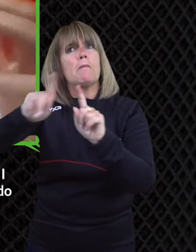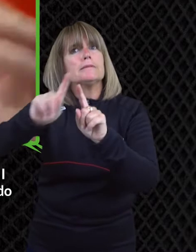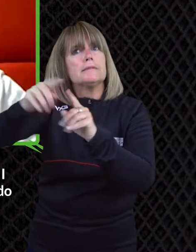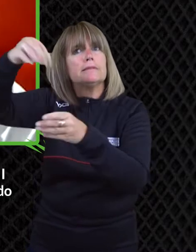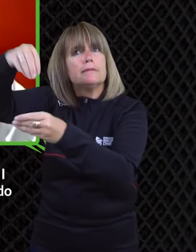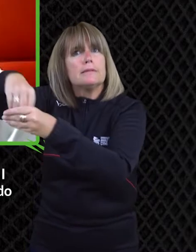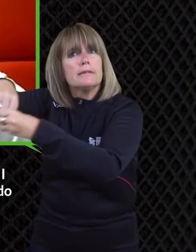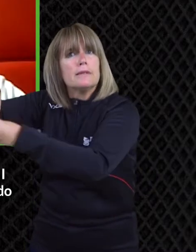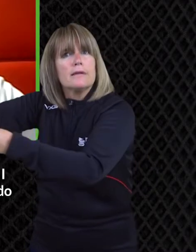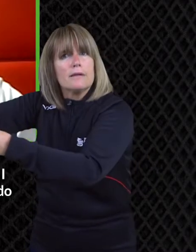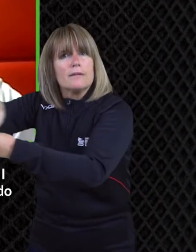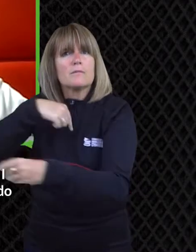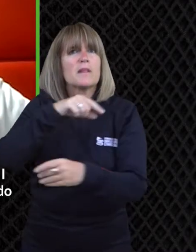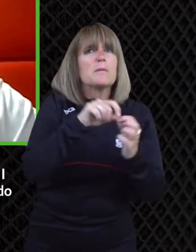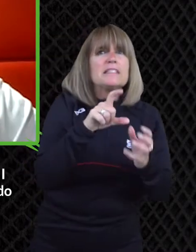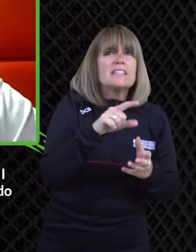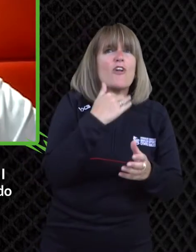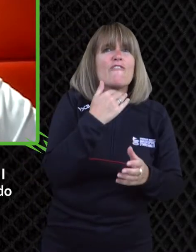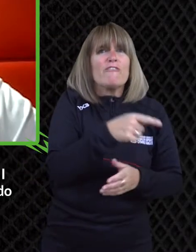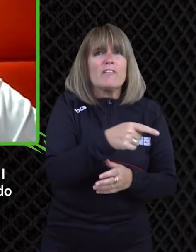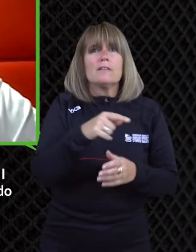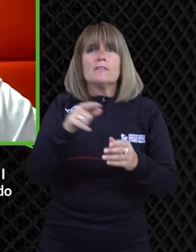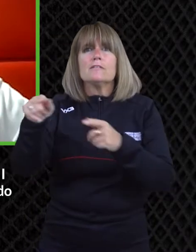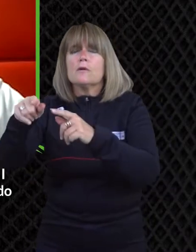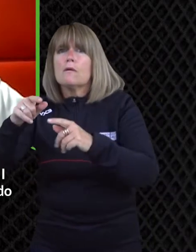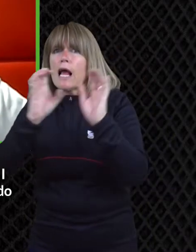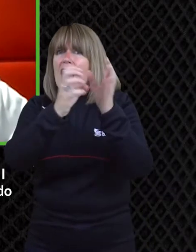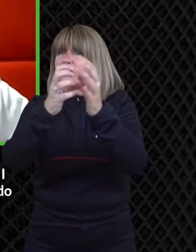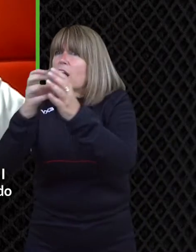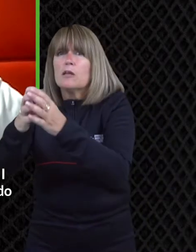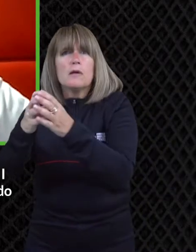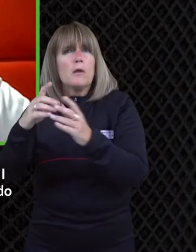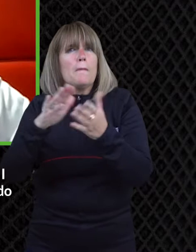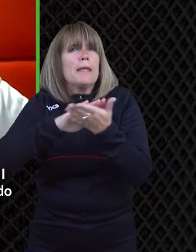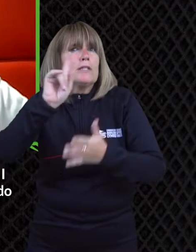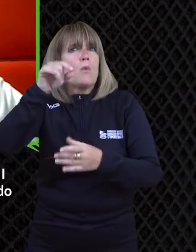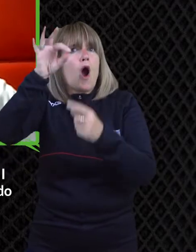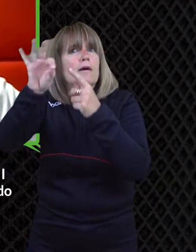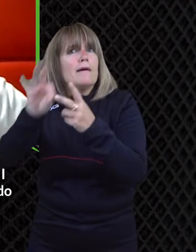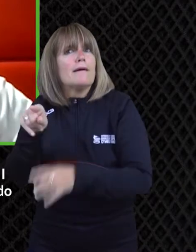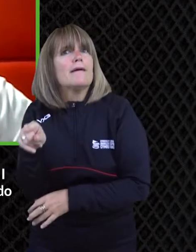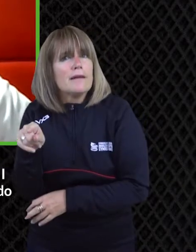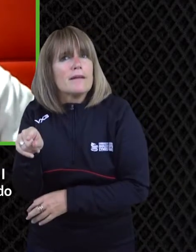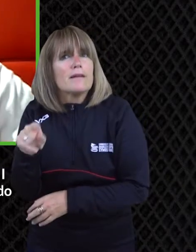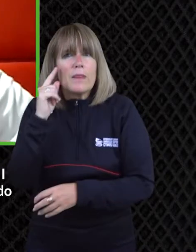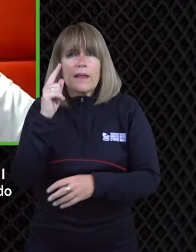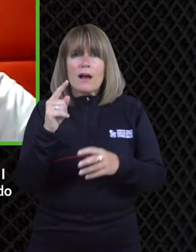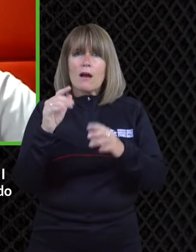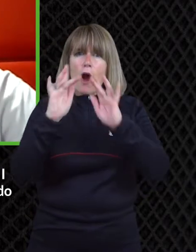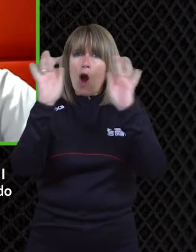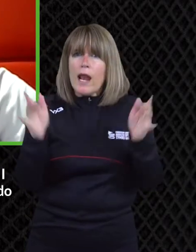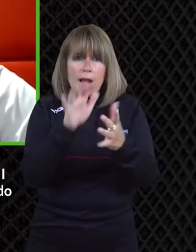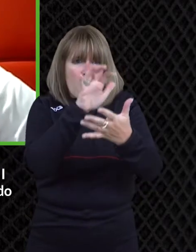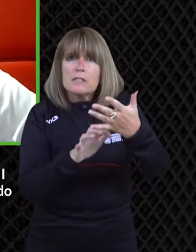as well but i really look up to channel four as a broadcaster um because they do a lot with disability but little snippets of what's this